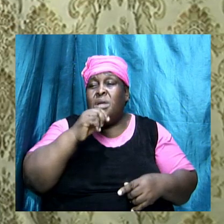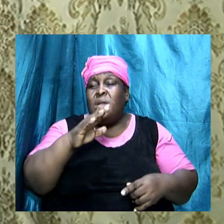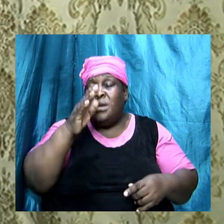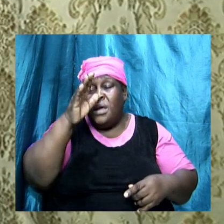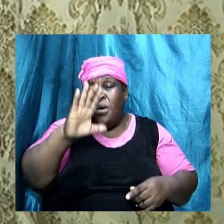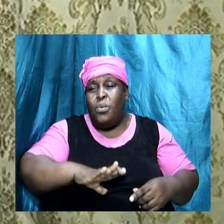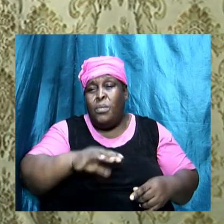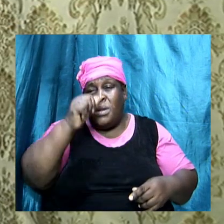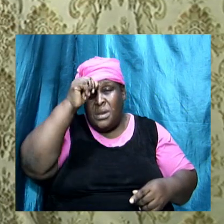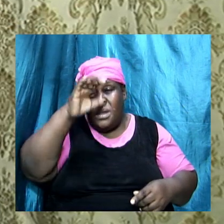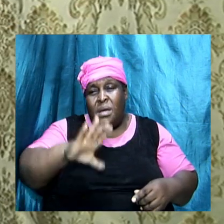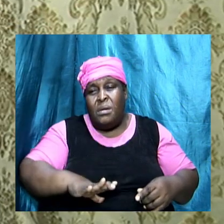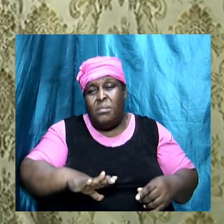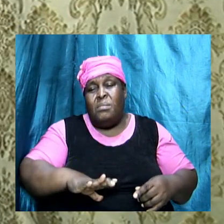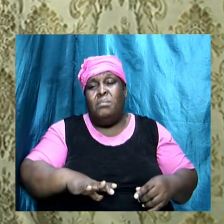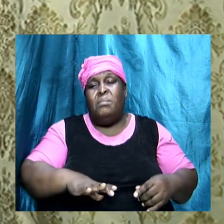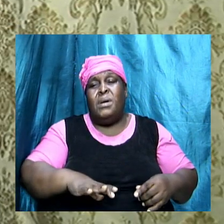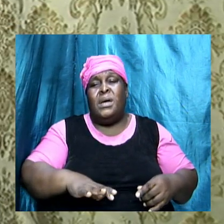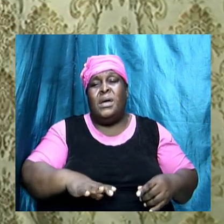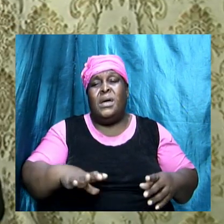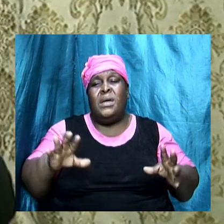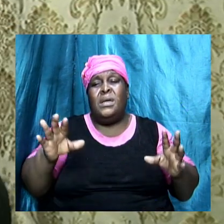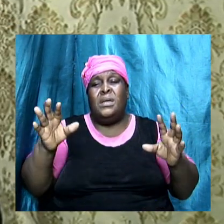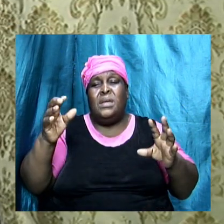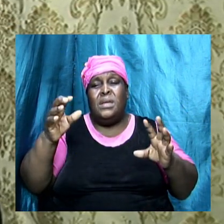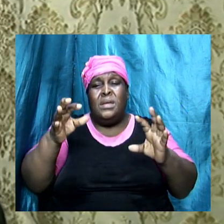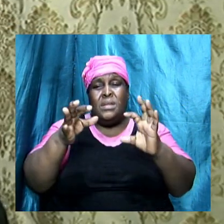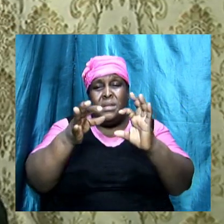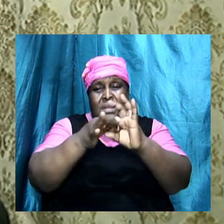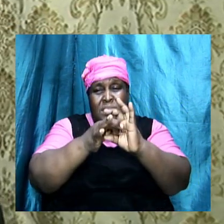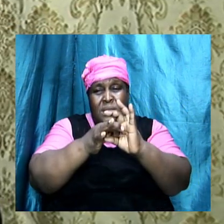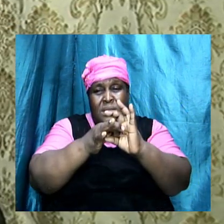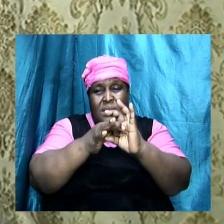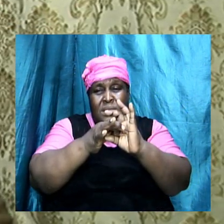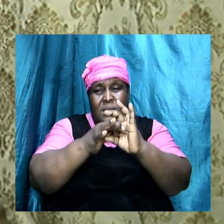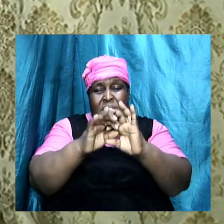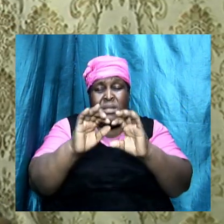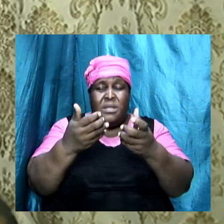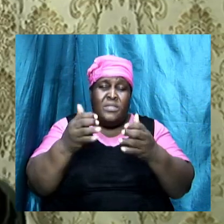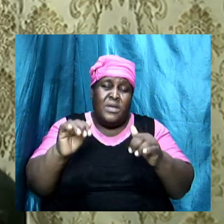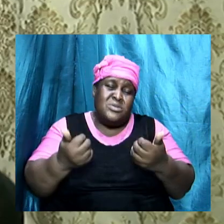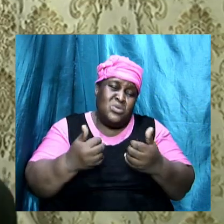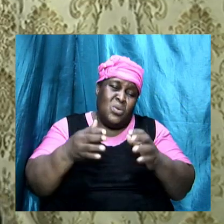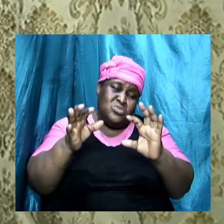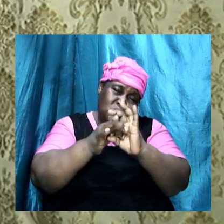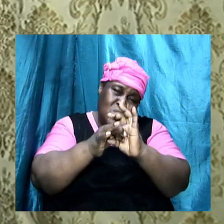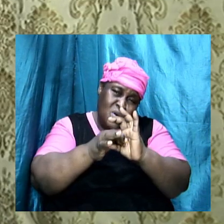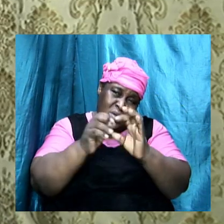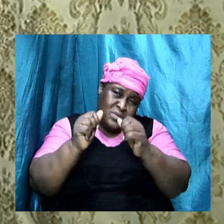that is how they join together, know, because the Bible says now that a twain shall become one flesh, that